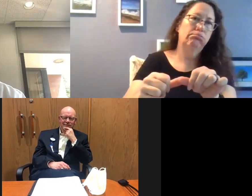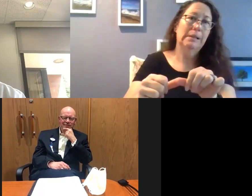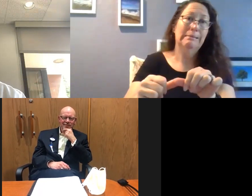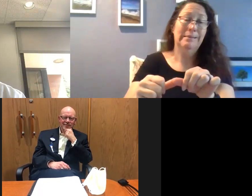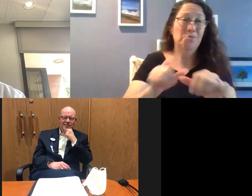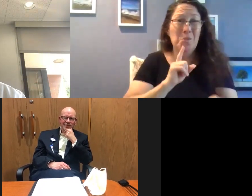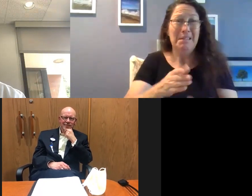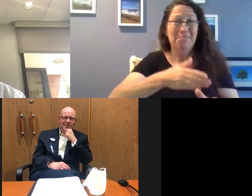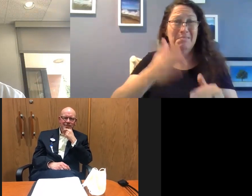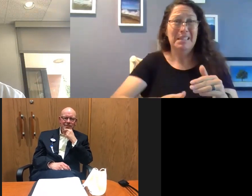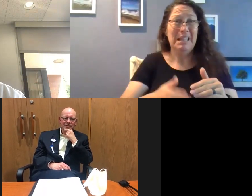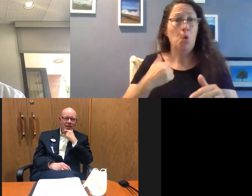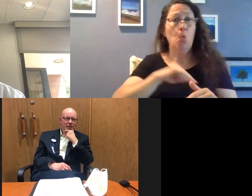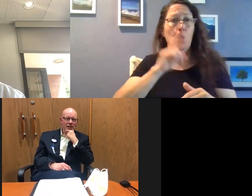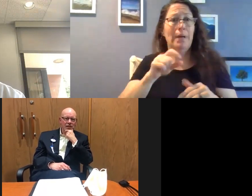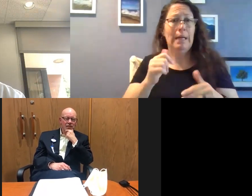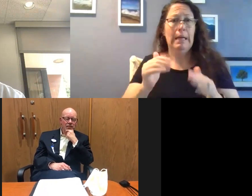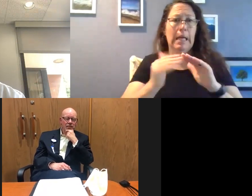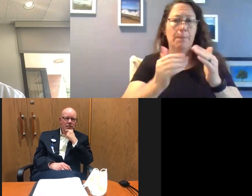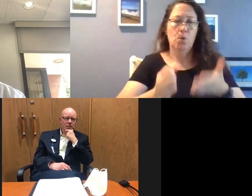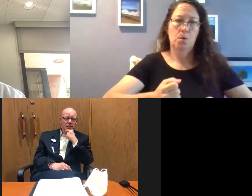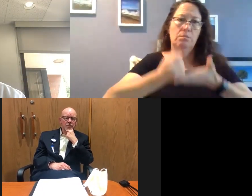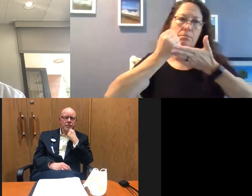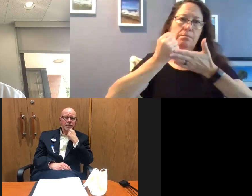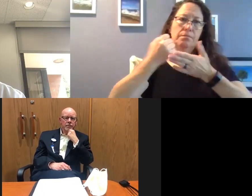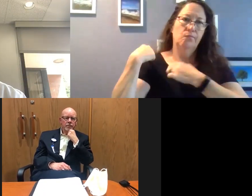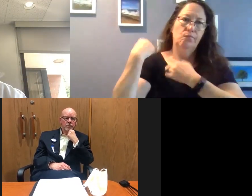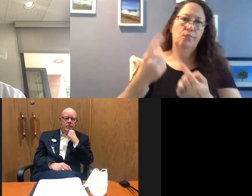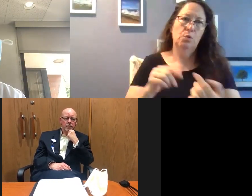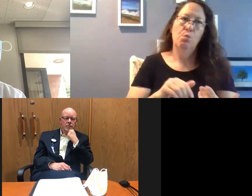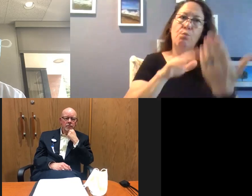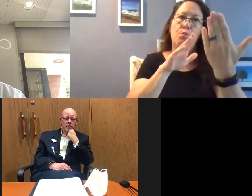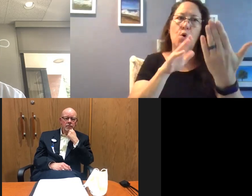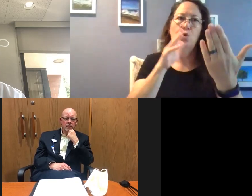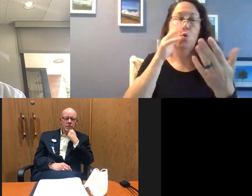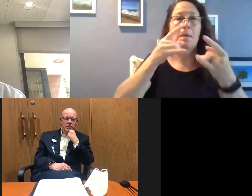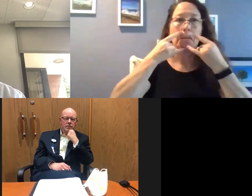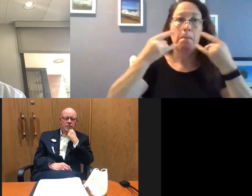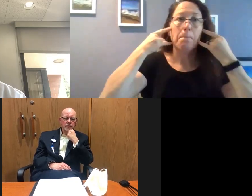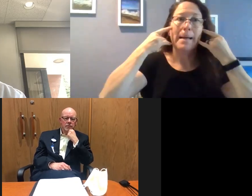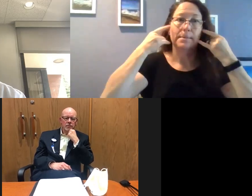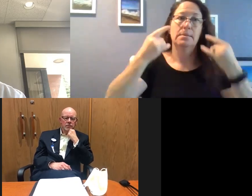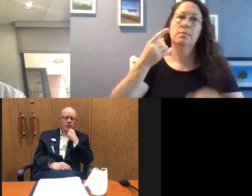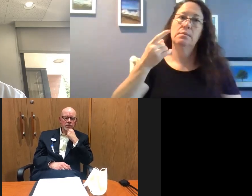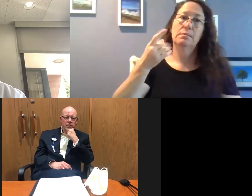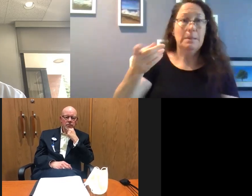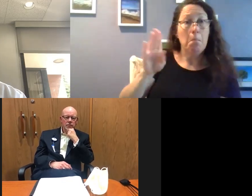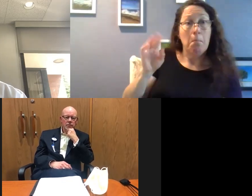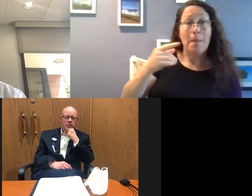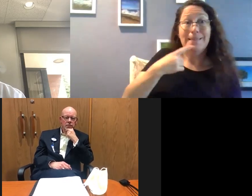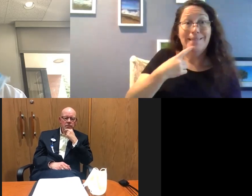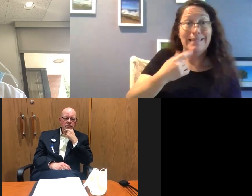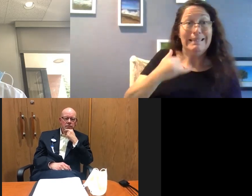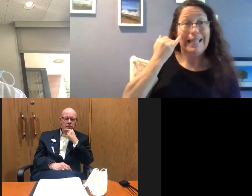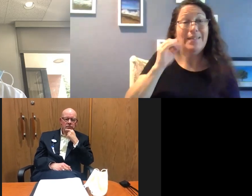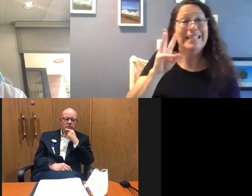the community's help as we continue to approach this for the long haul. We need to mask up. Like Bob said, if we can